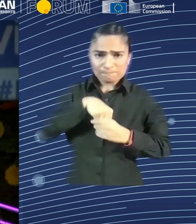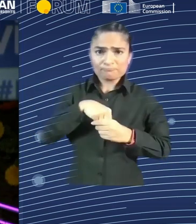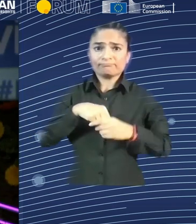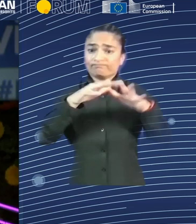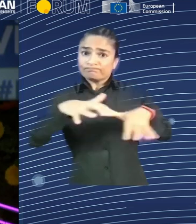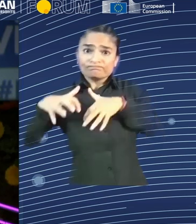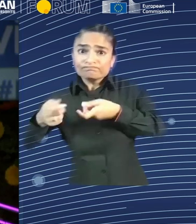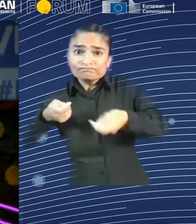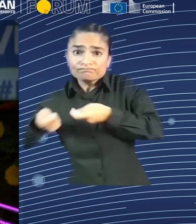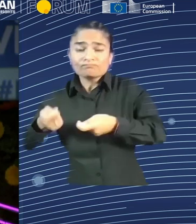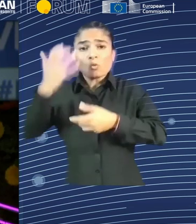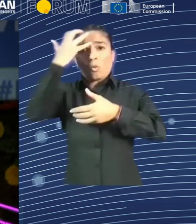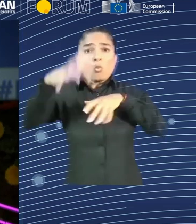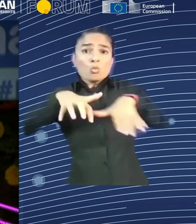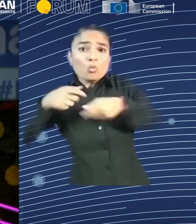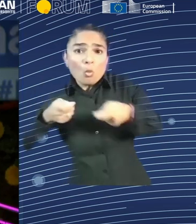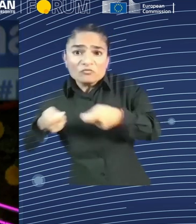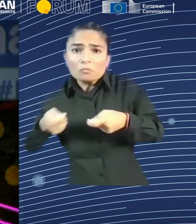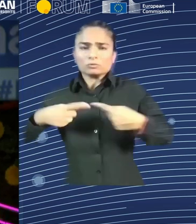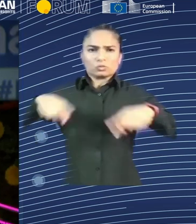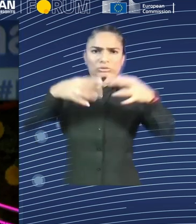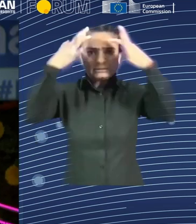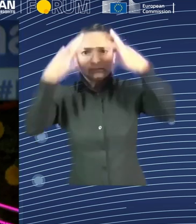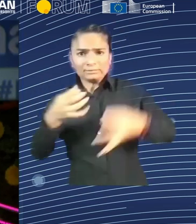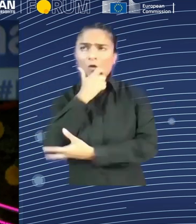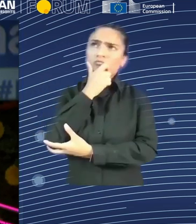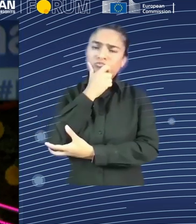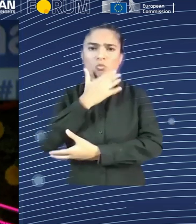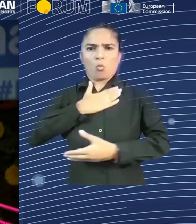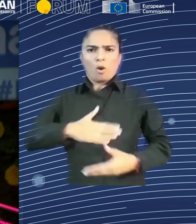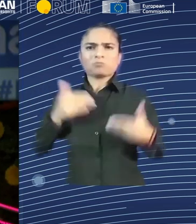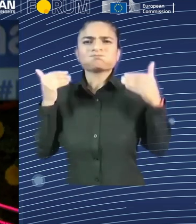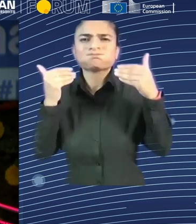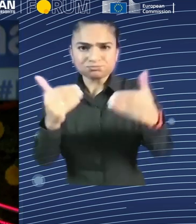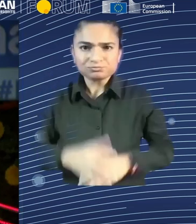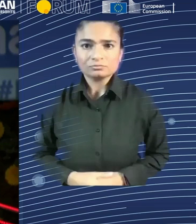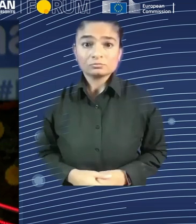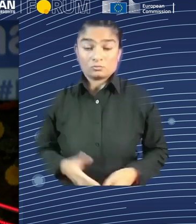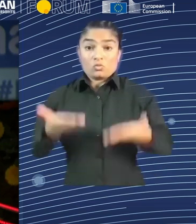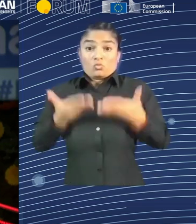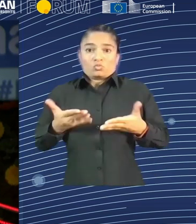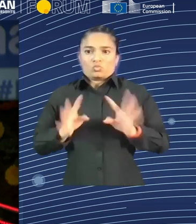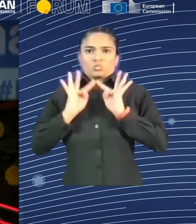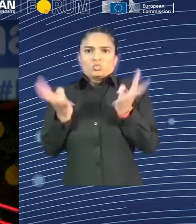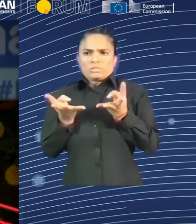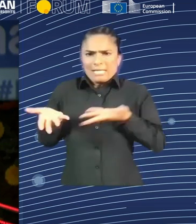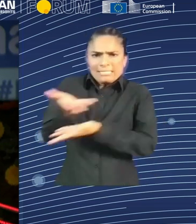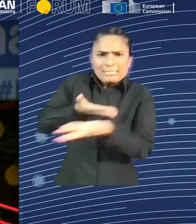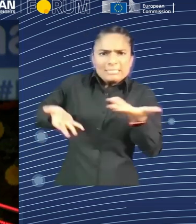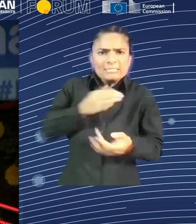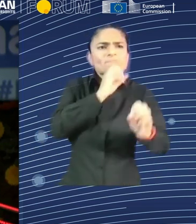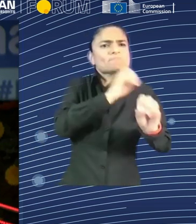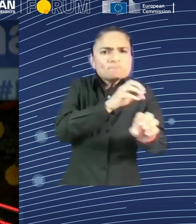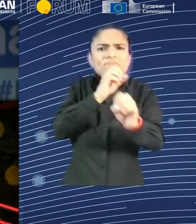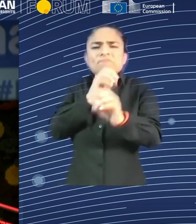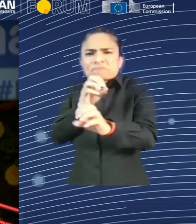AI has indeed the potential to improve, to scale business performance, job creation, labor market access, workforce upskilling